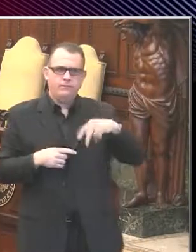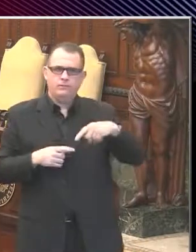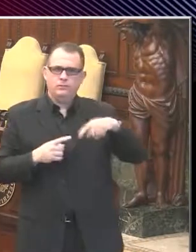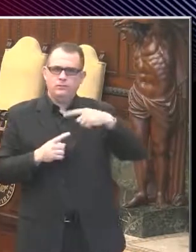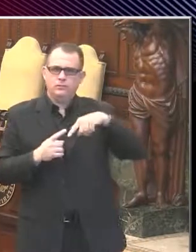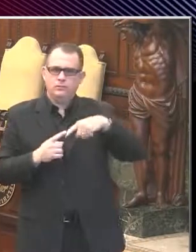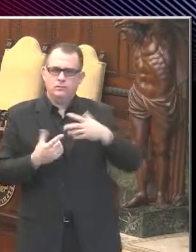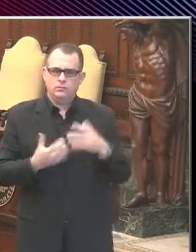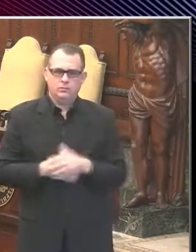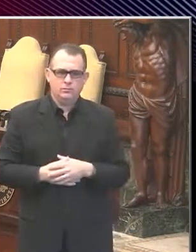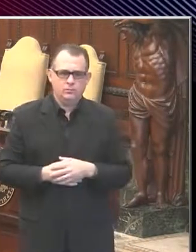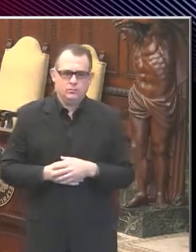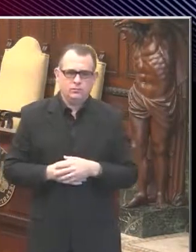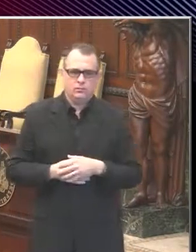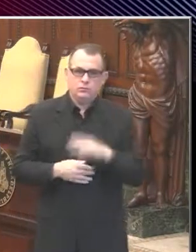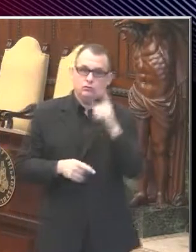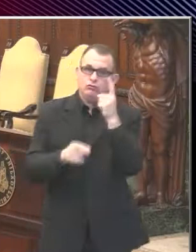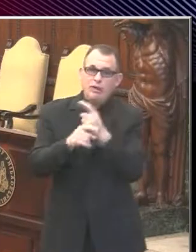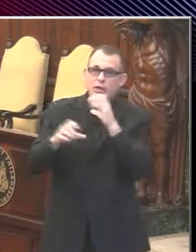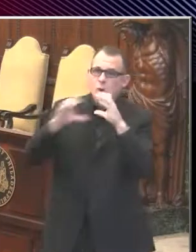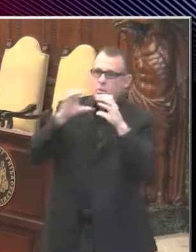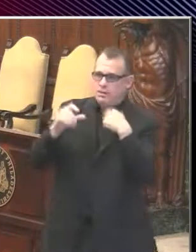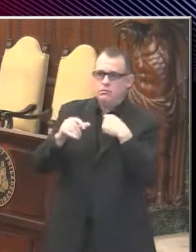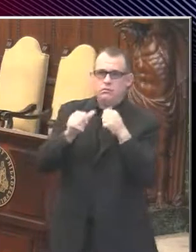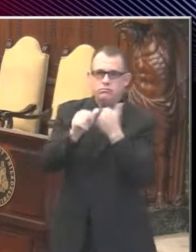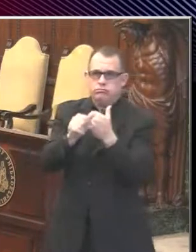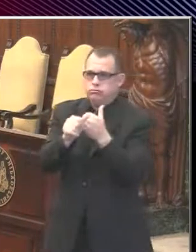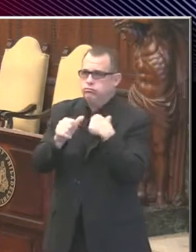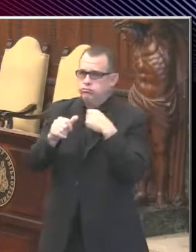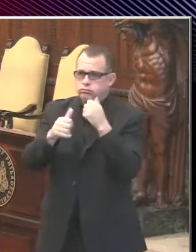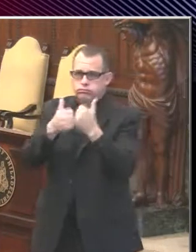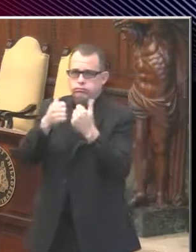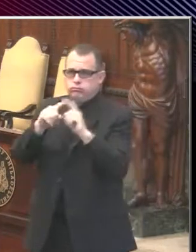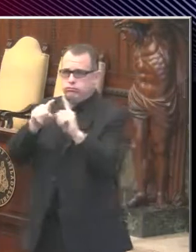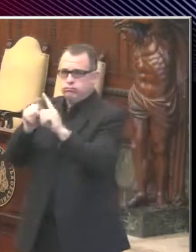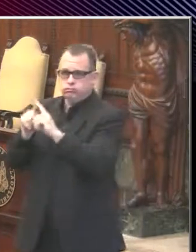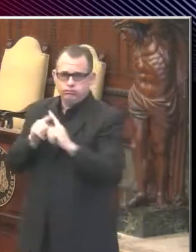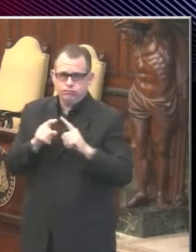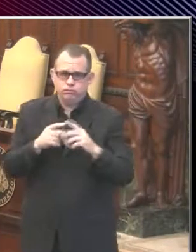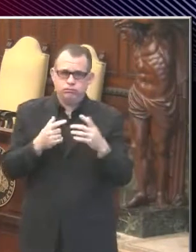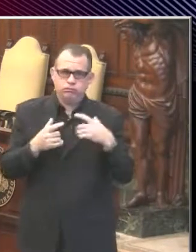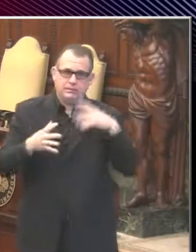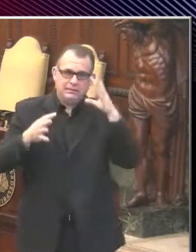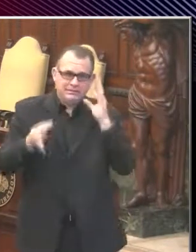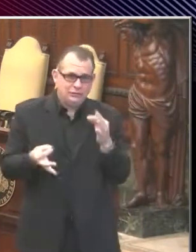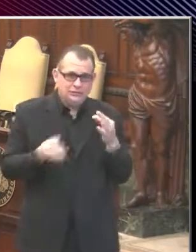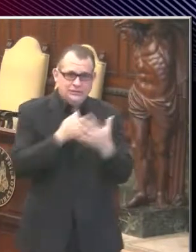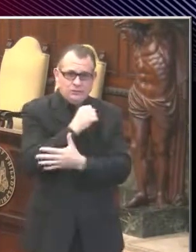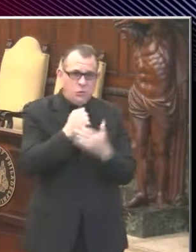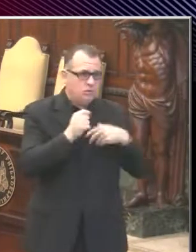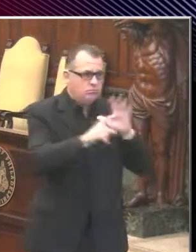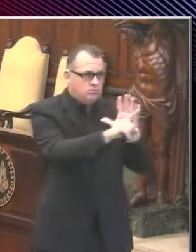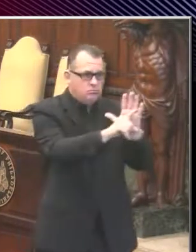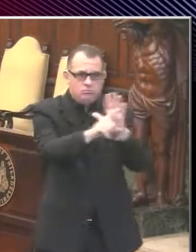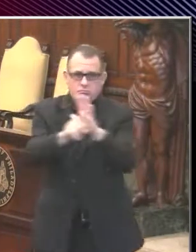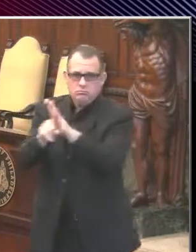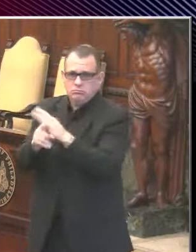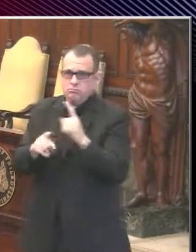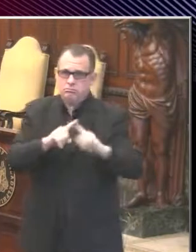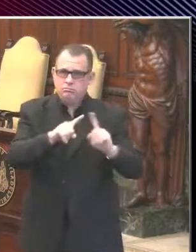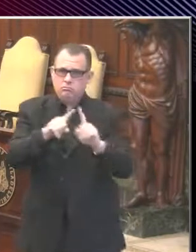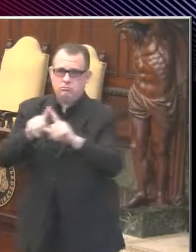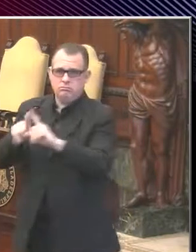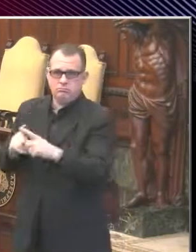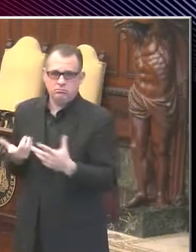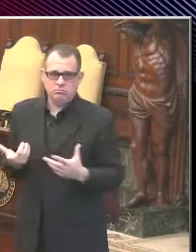We're in routine communication with the counties around us. These are difficult decisions and each county is somewhat different. And so we're not going to always make the